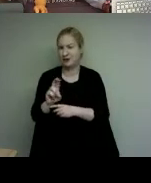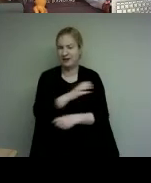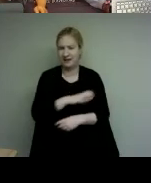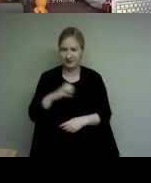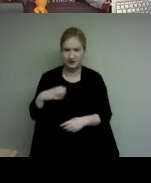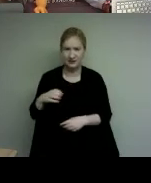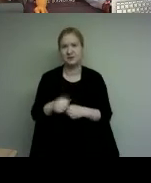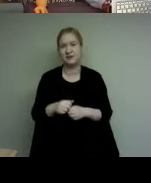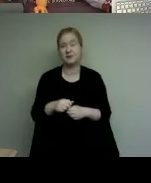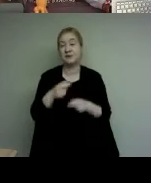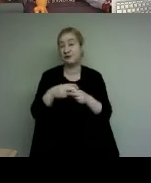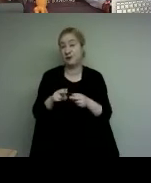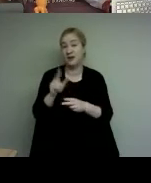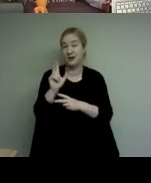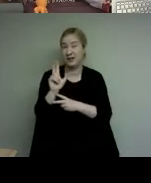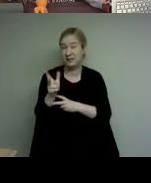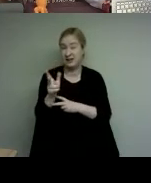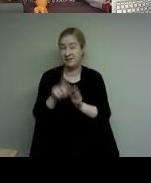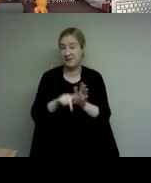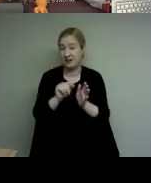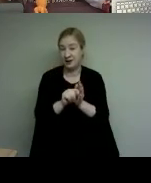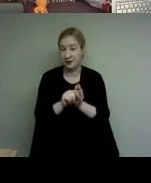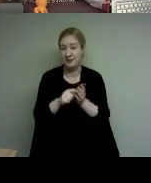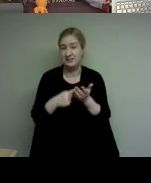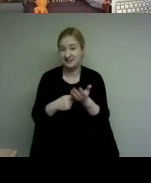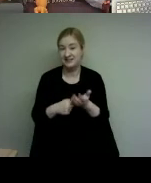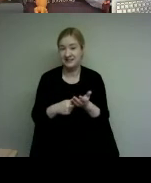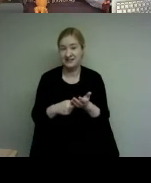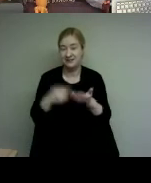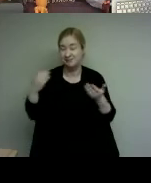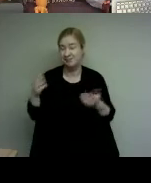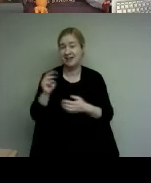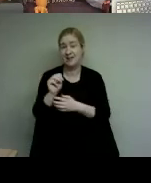minute video to to talk about and show who we are and what we do